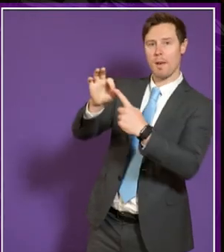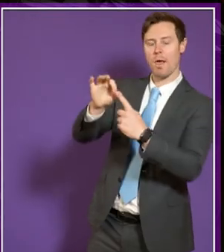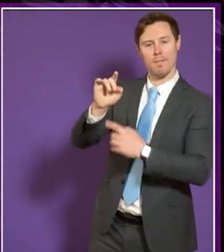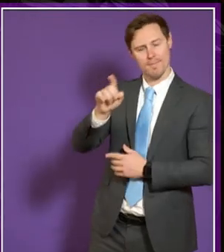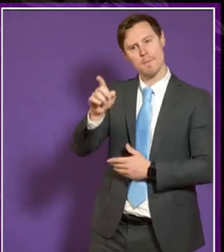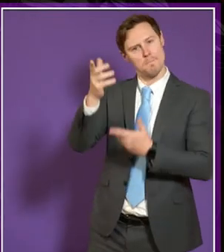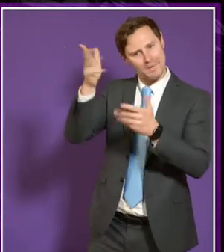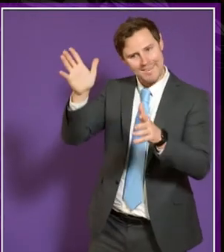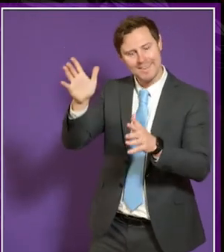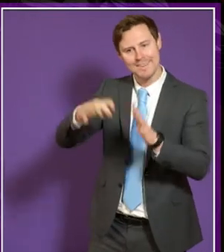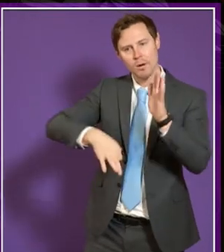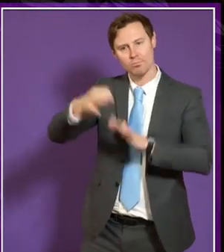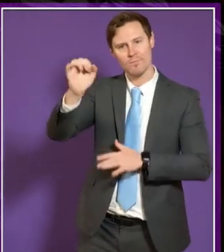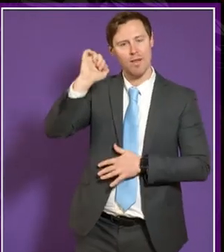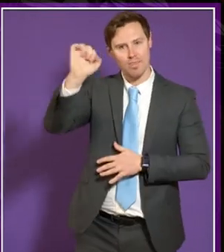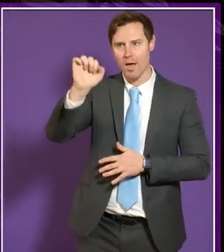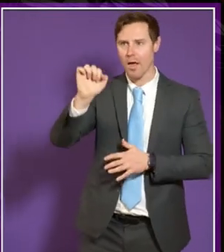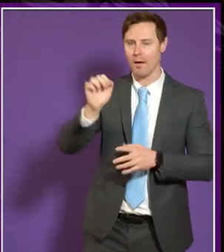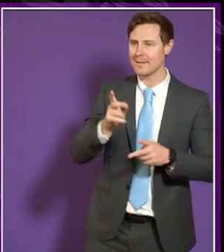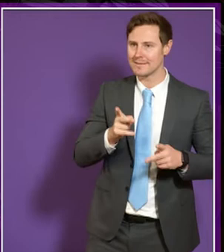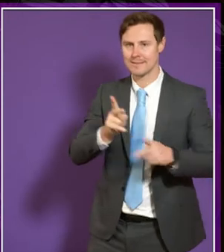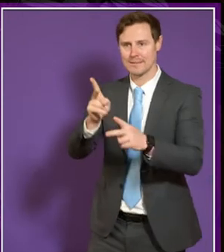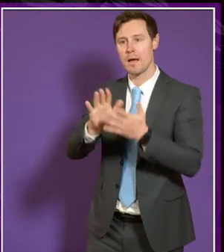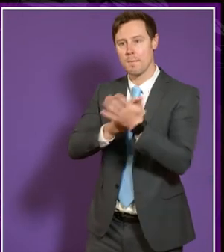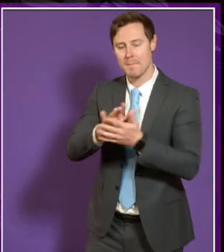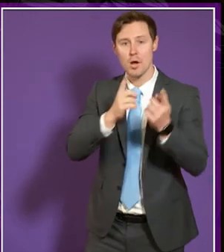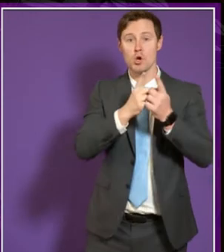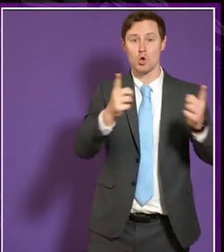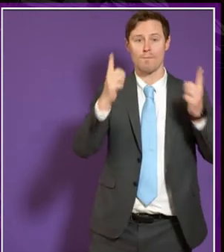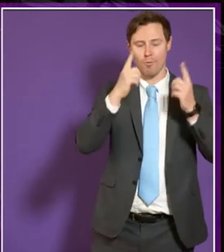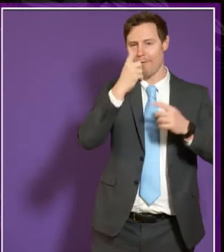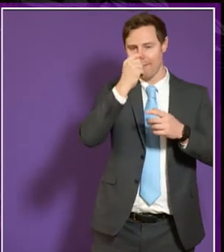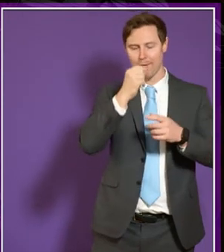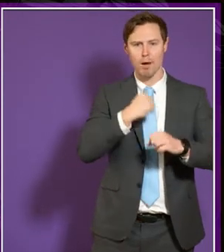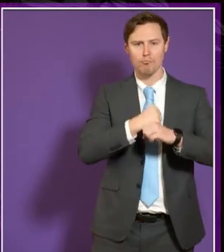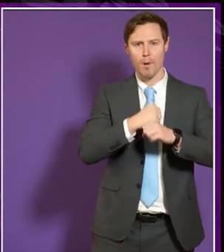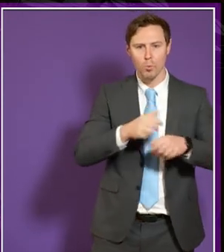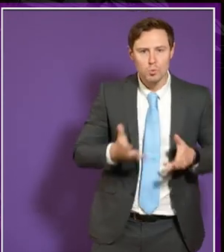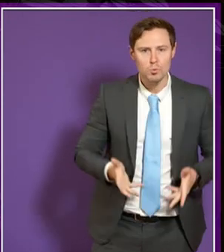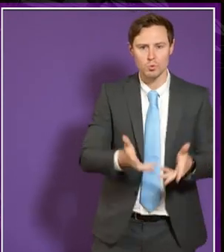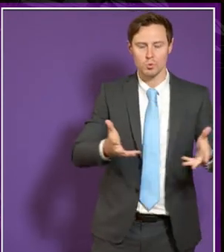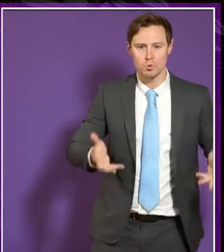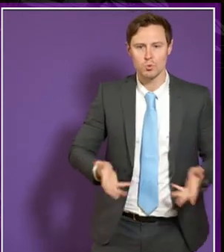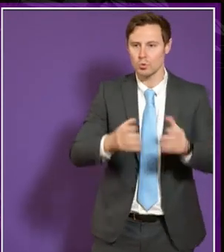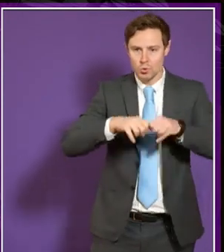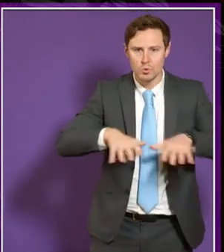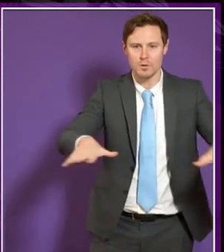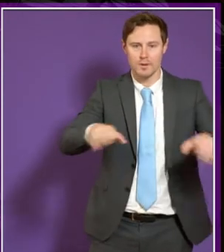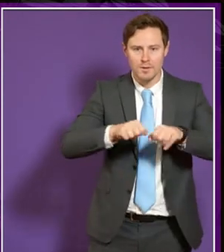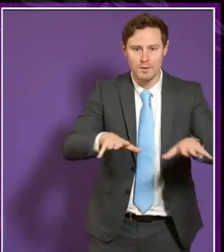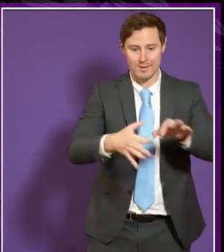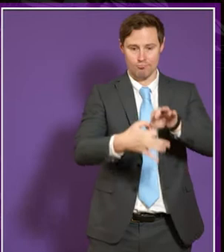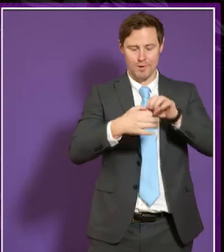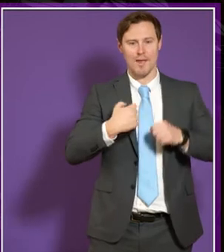improved um the systems that allow universities to promote um the degrees and the information relating to the